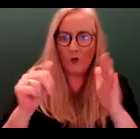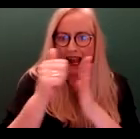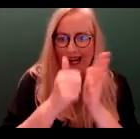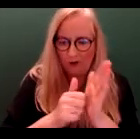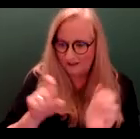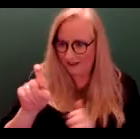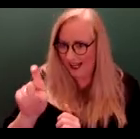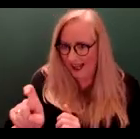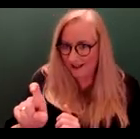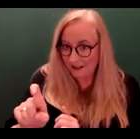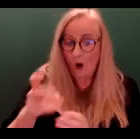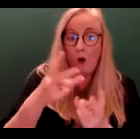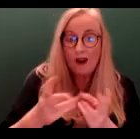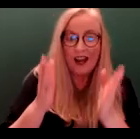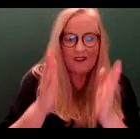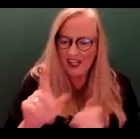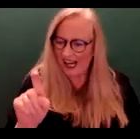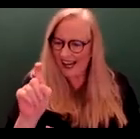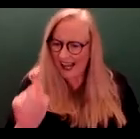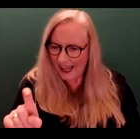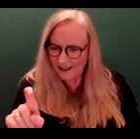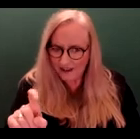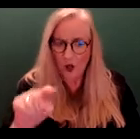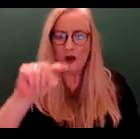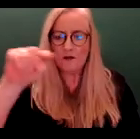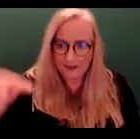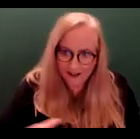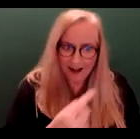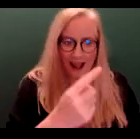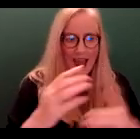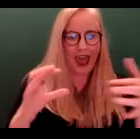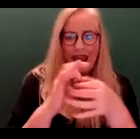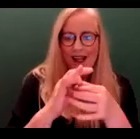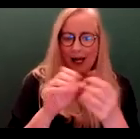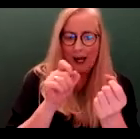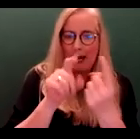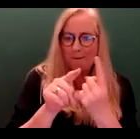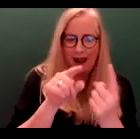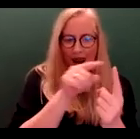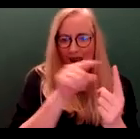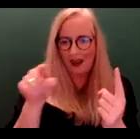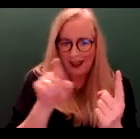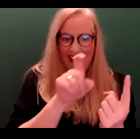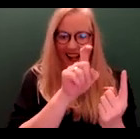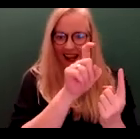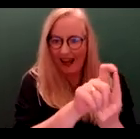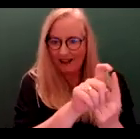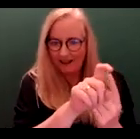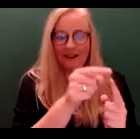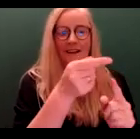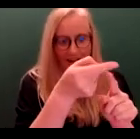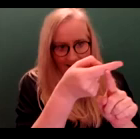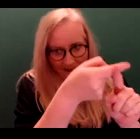When you click on that button, you will get a link sent to your email and you click on that in order to